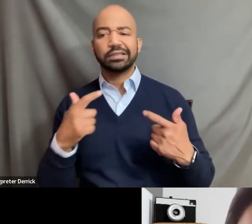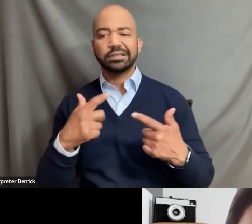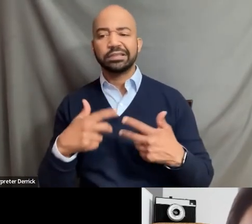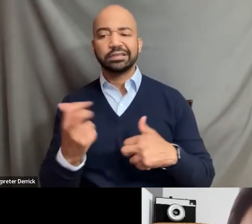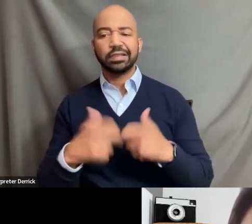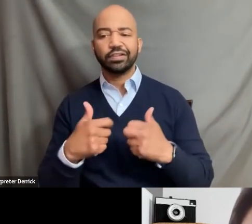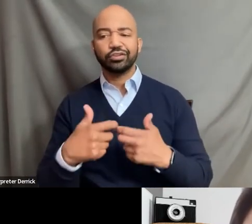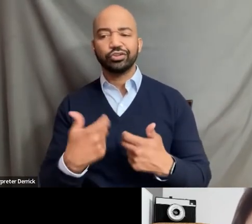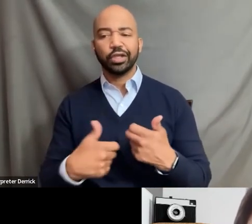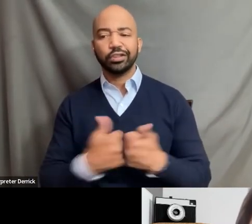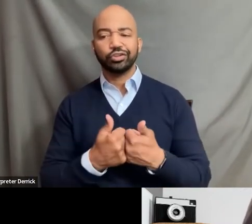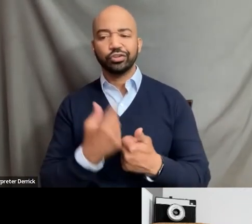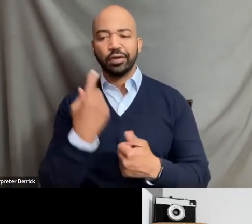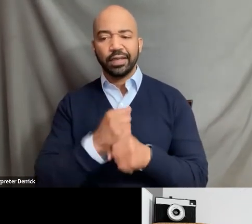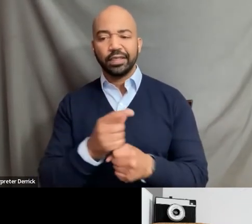making the changes?